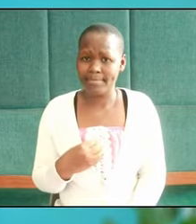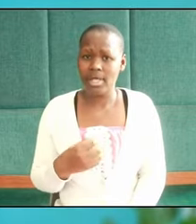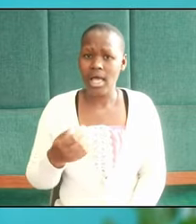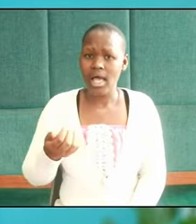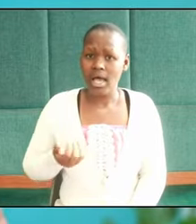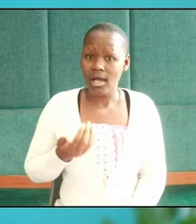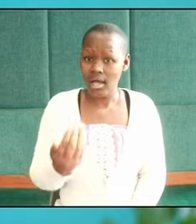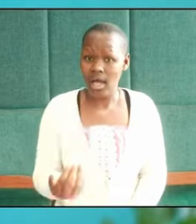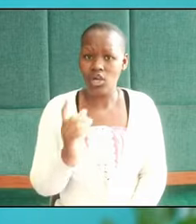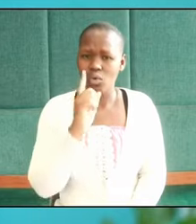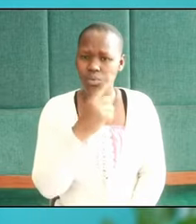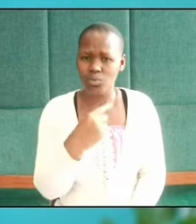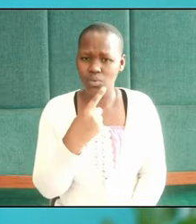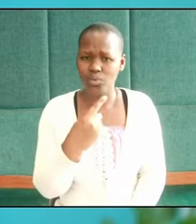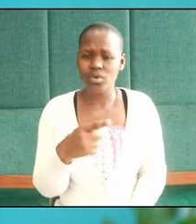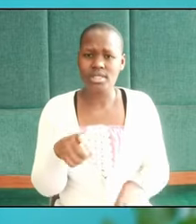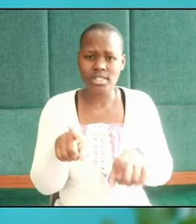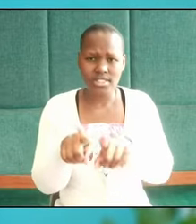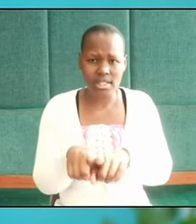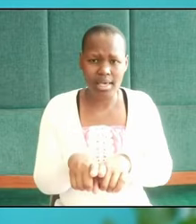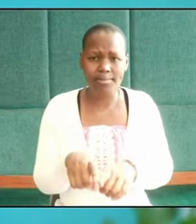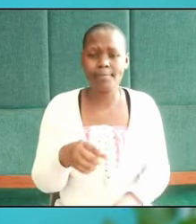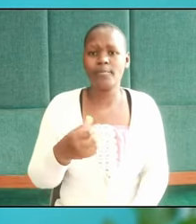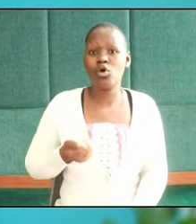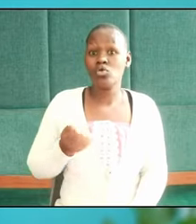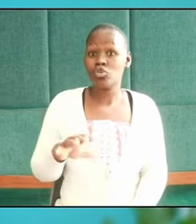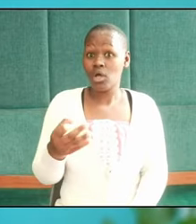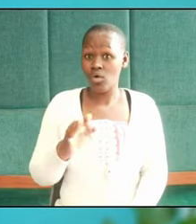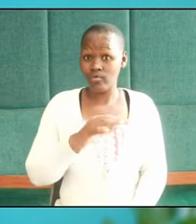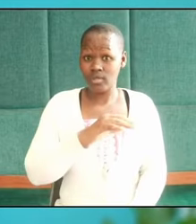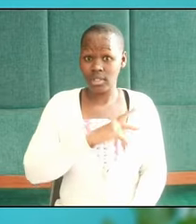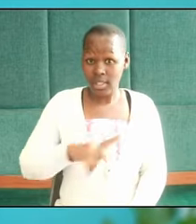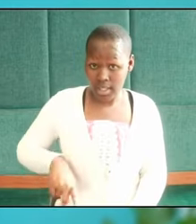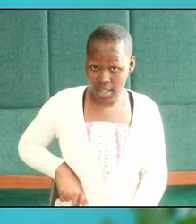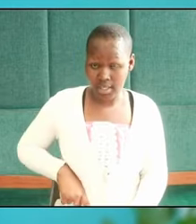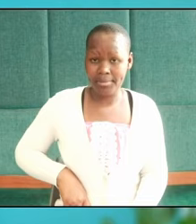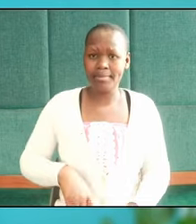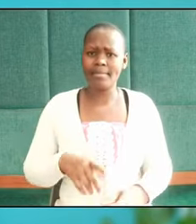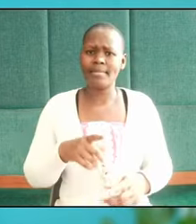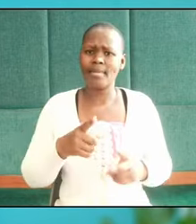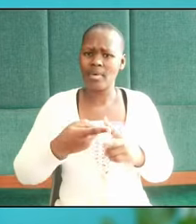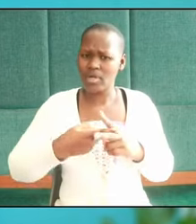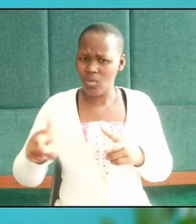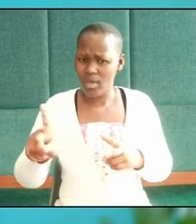girl who also was a princess who was running away from first marriage